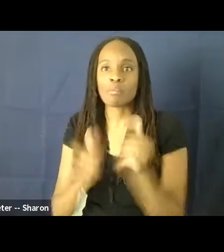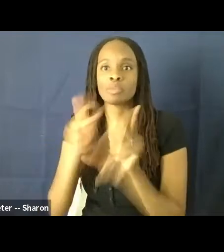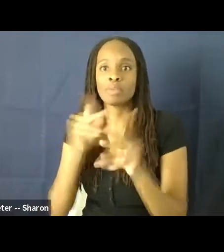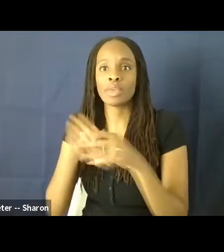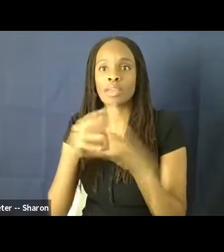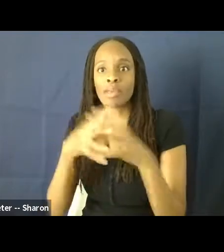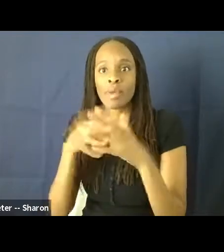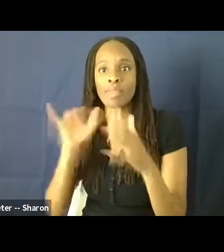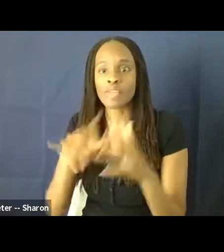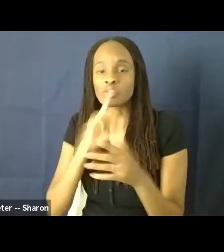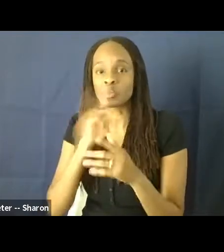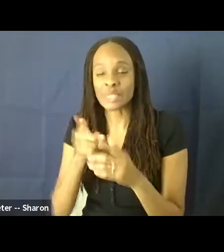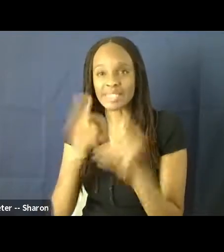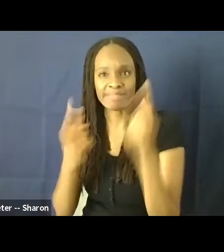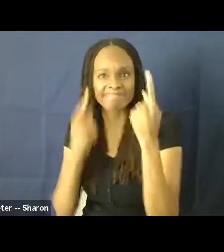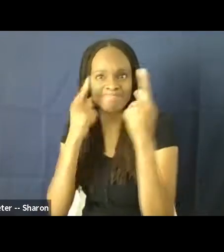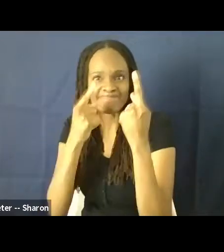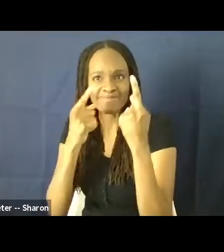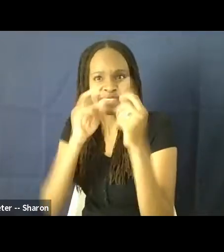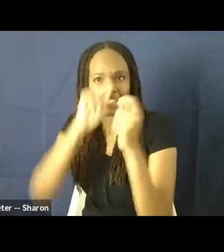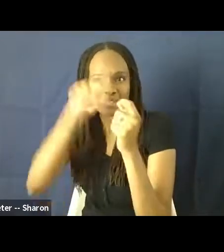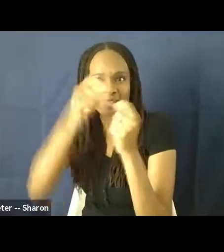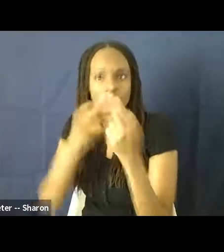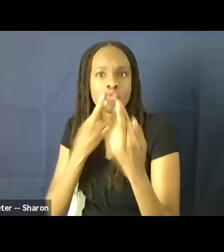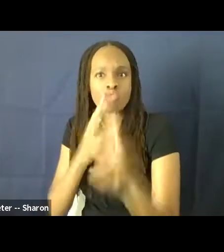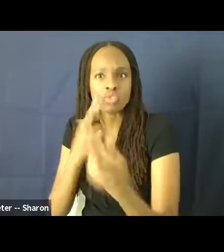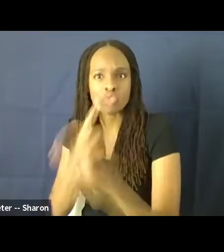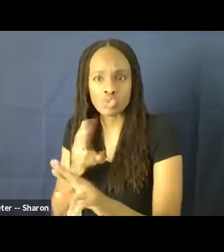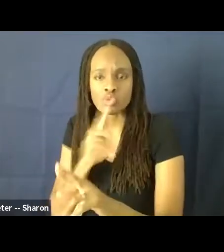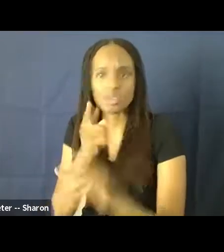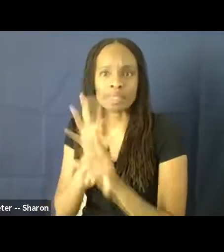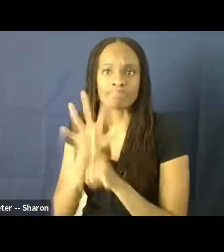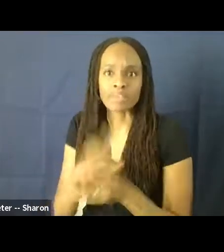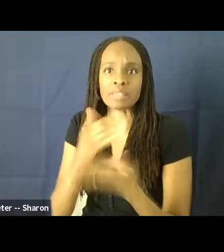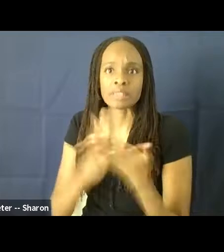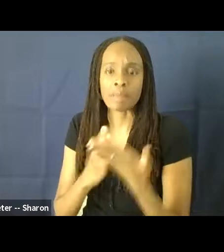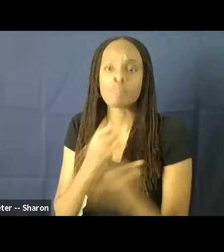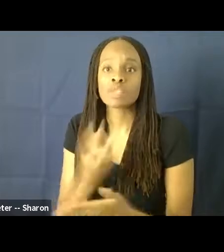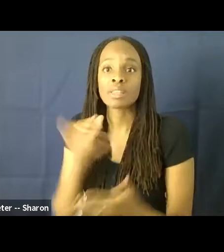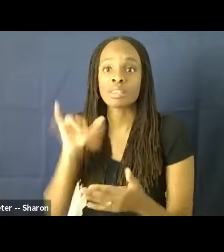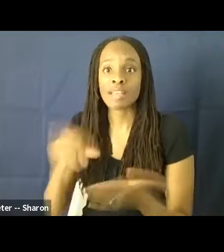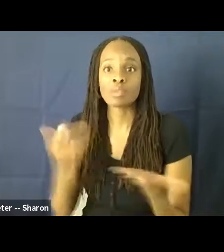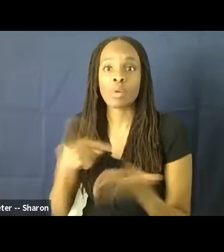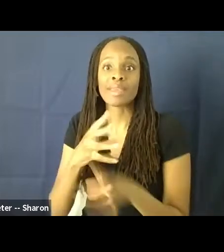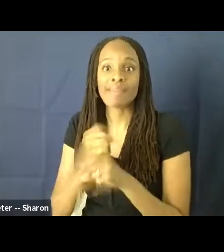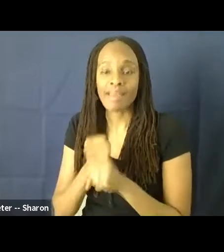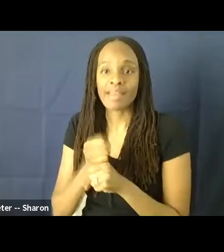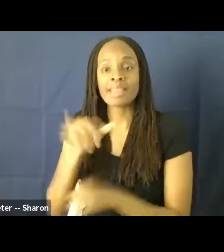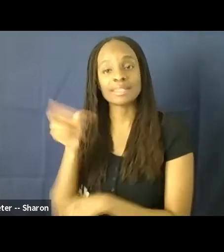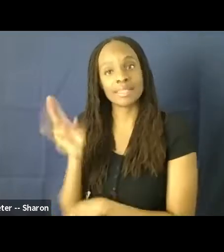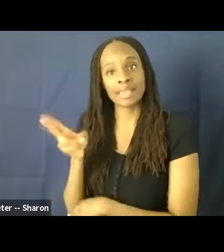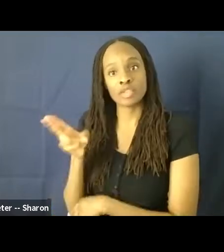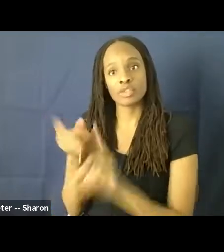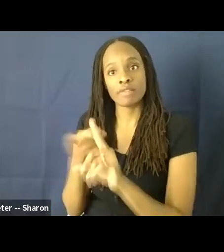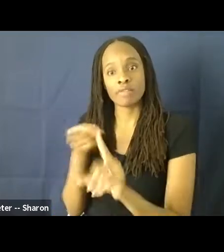are very purposeful strategic responses to a few dissenting voices. And this is what we get. And this is the history of cinema that then